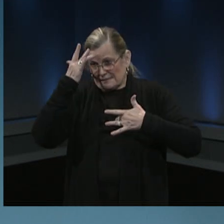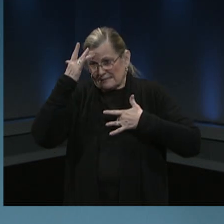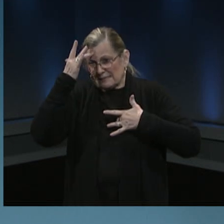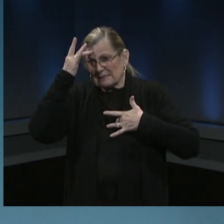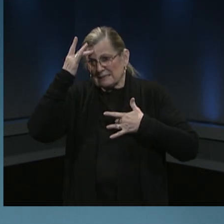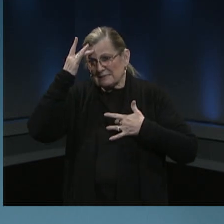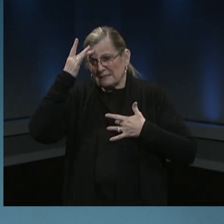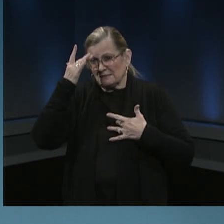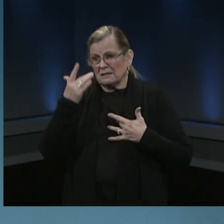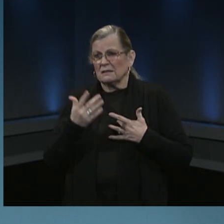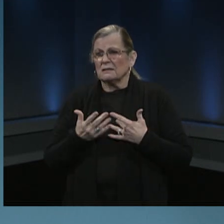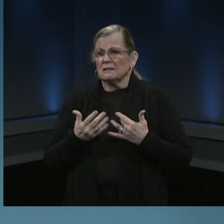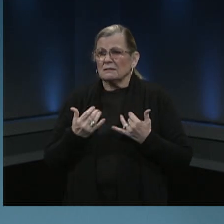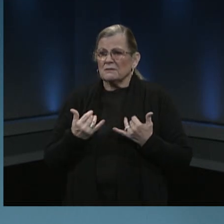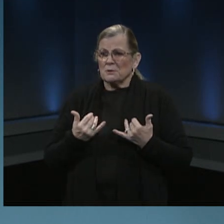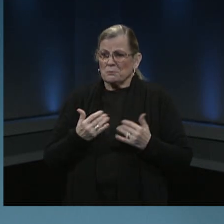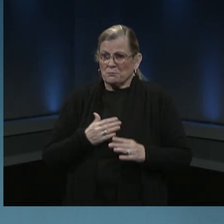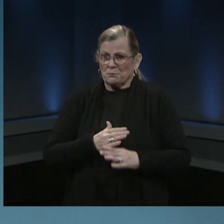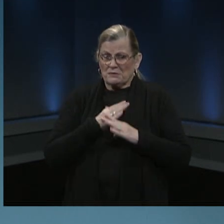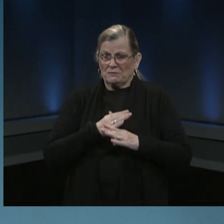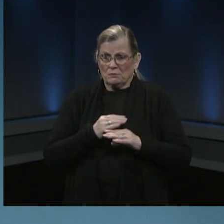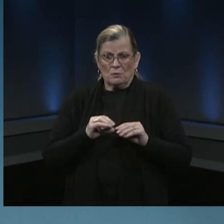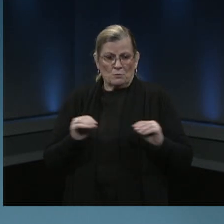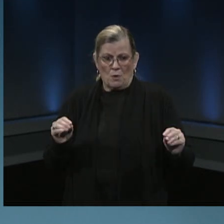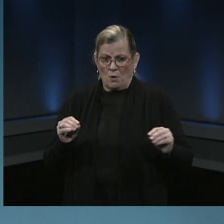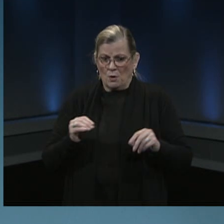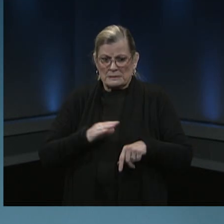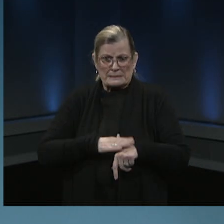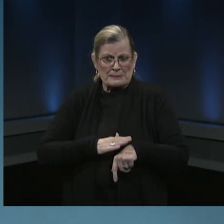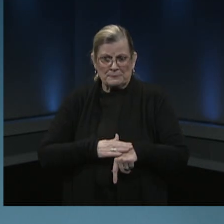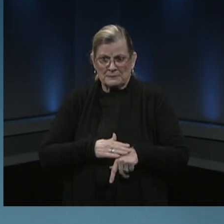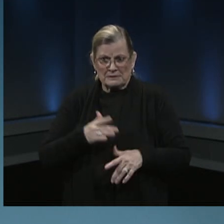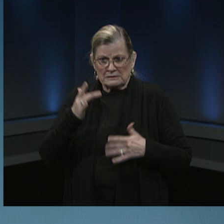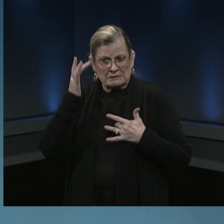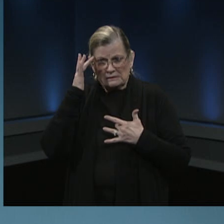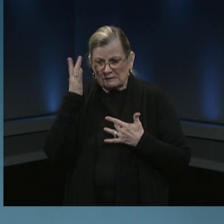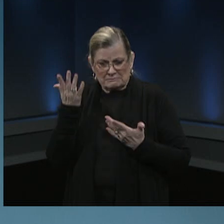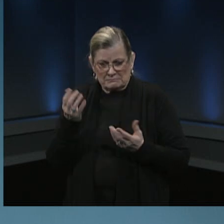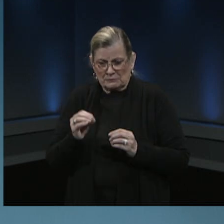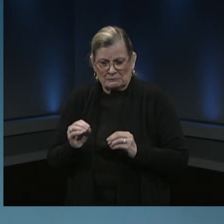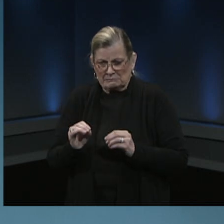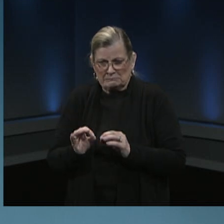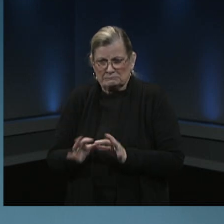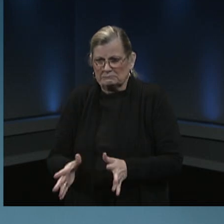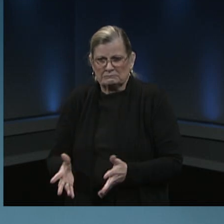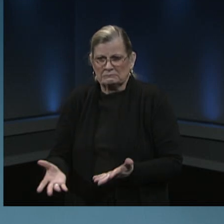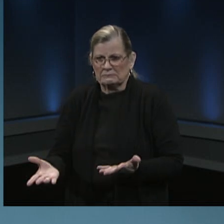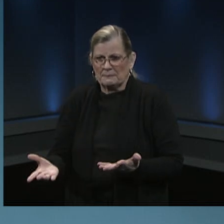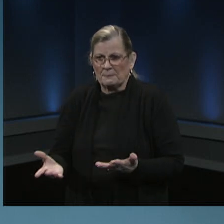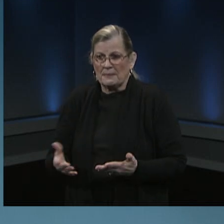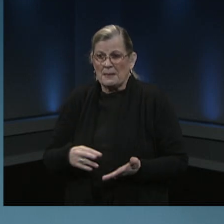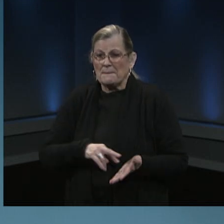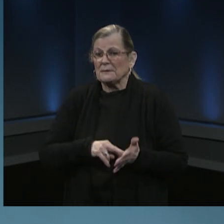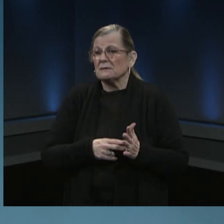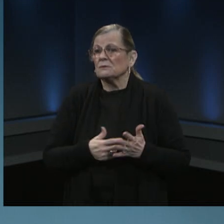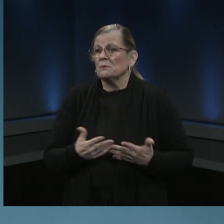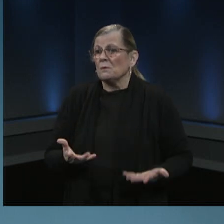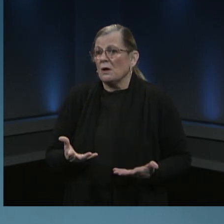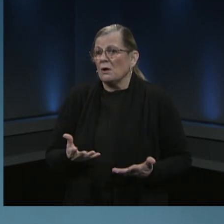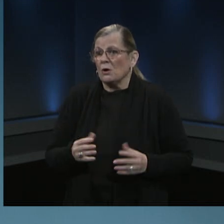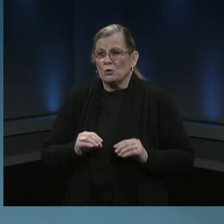asymptomatic infection in other words you may not have any illness but still be infected with the virus